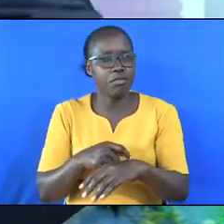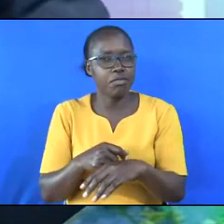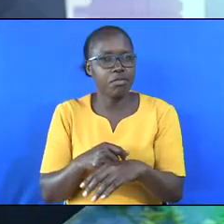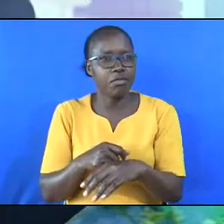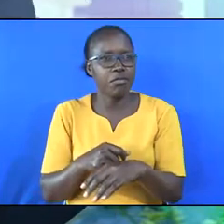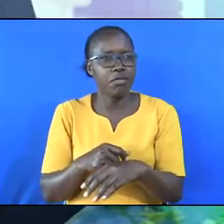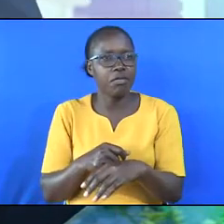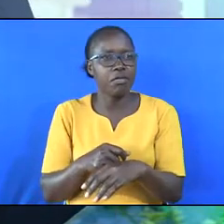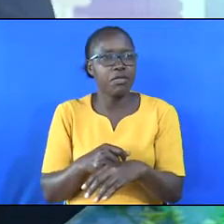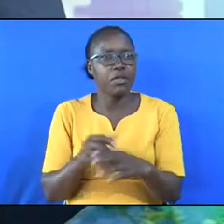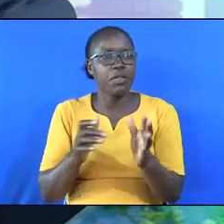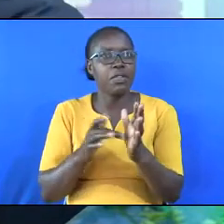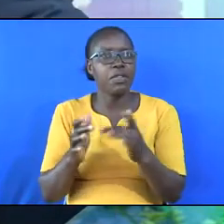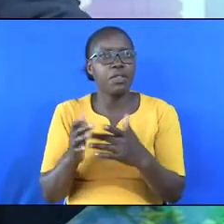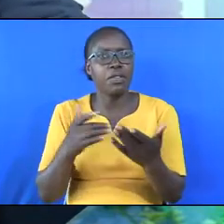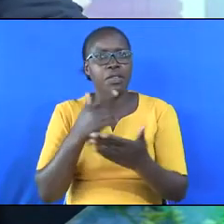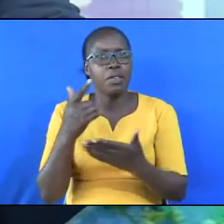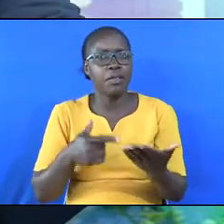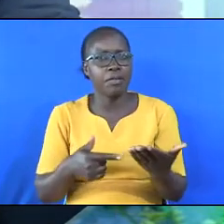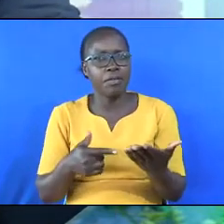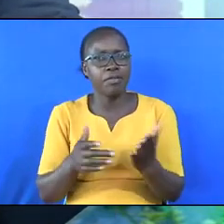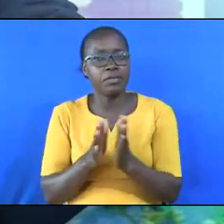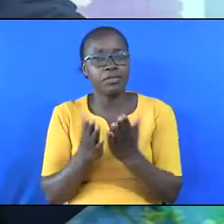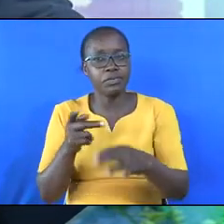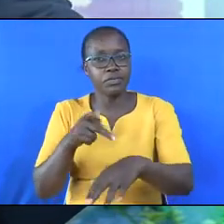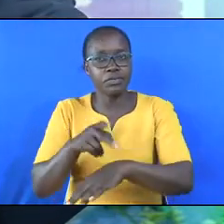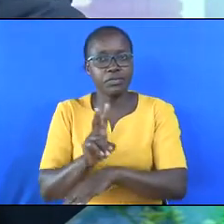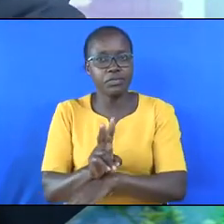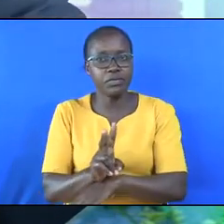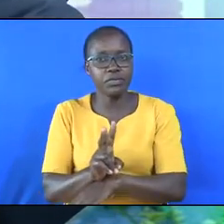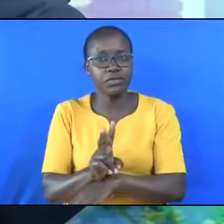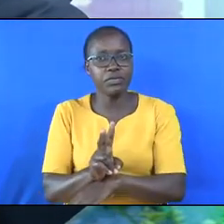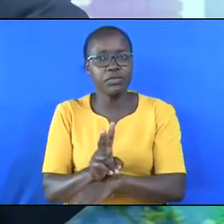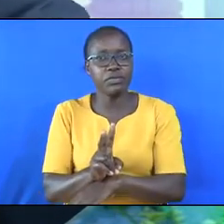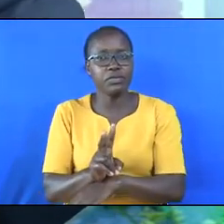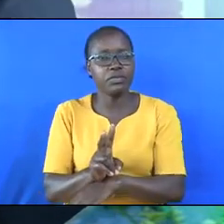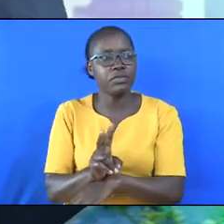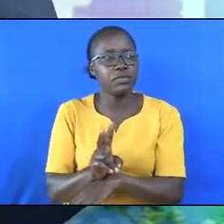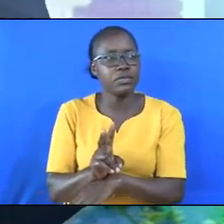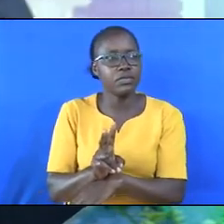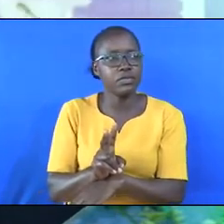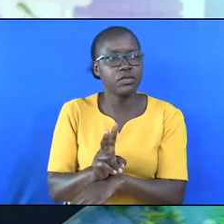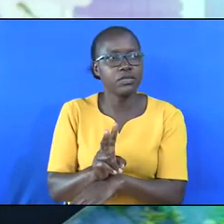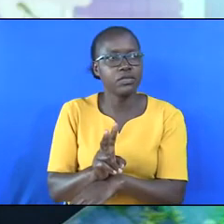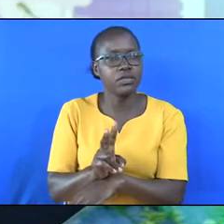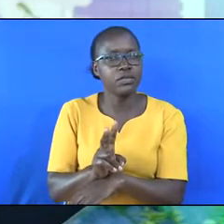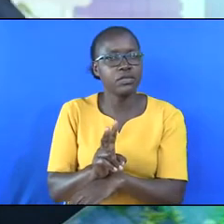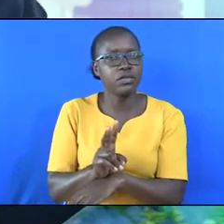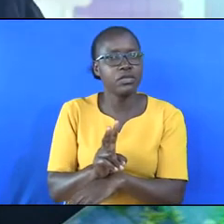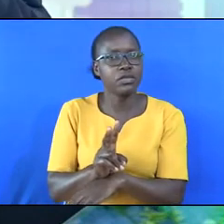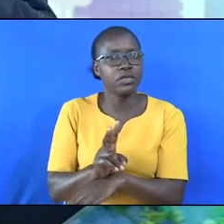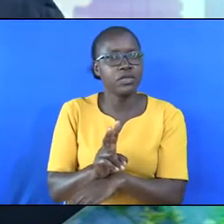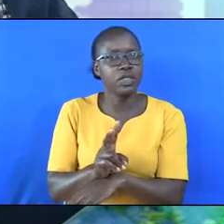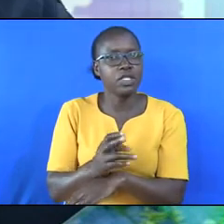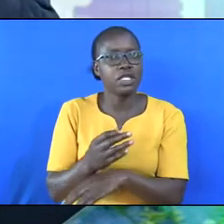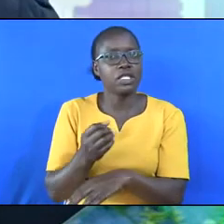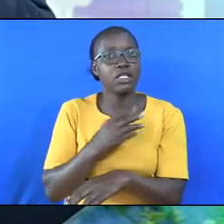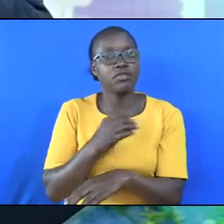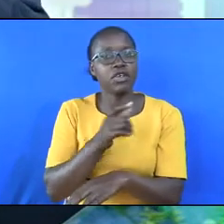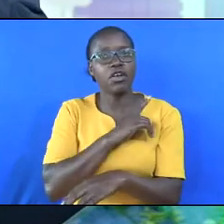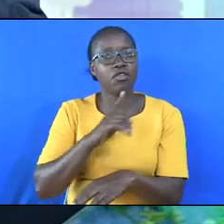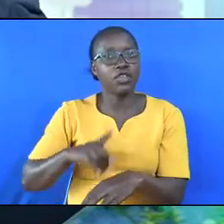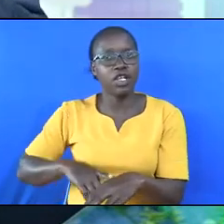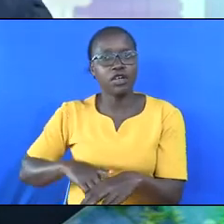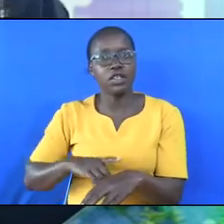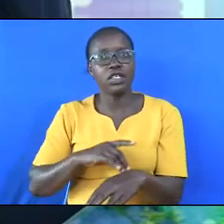What does the Bible say about this? The book of Proverbs, 10 verse 27, we read, The fear of the